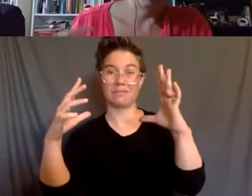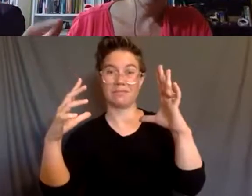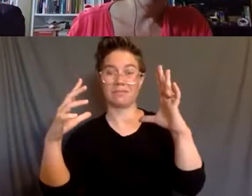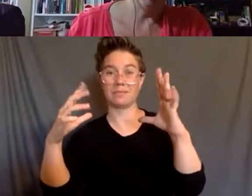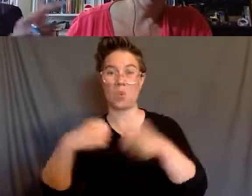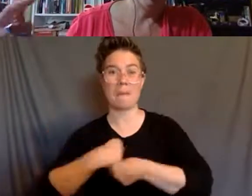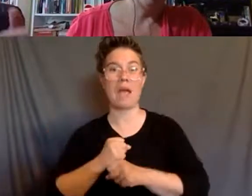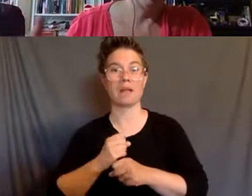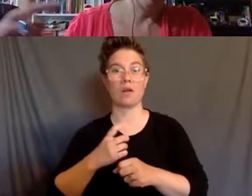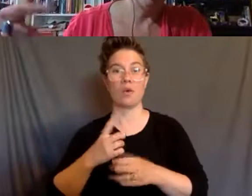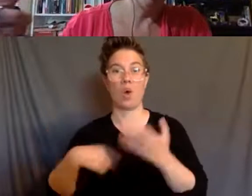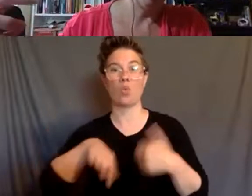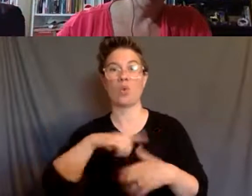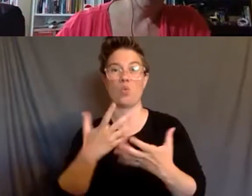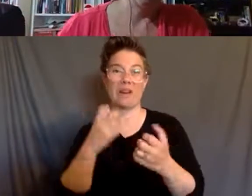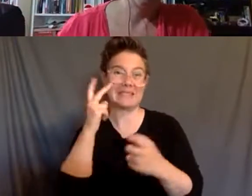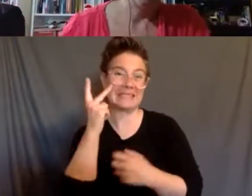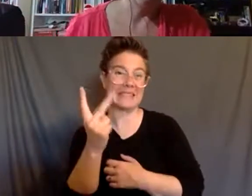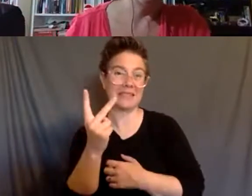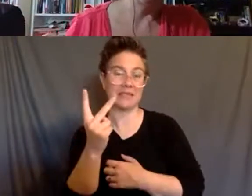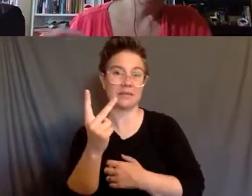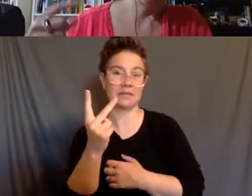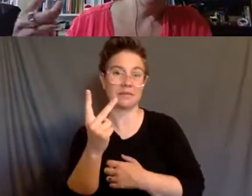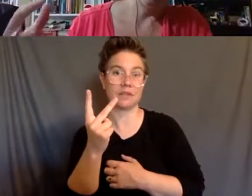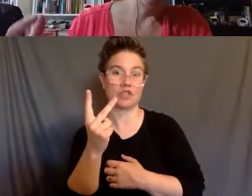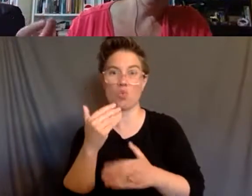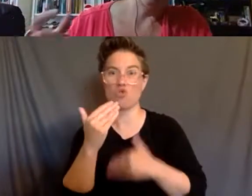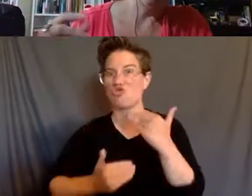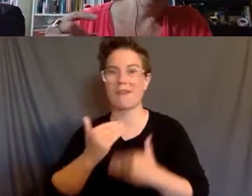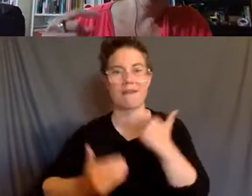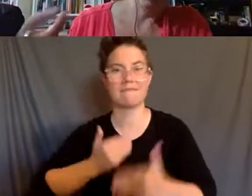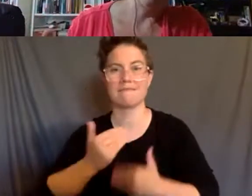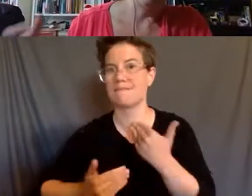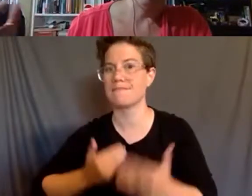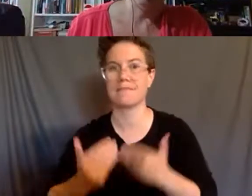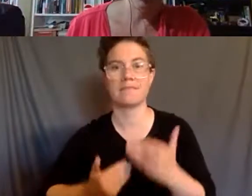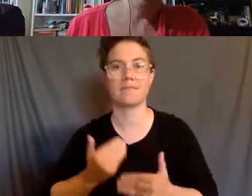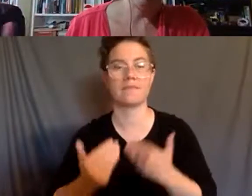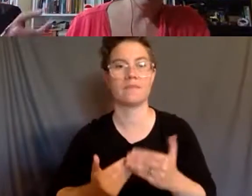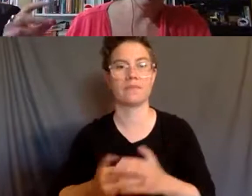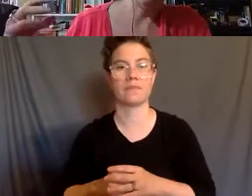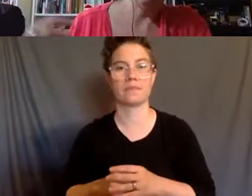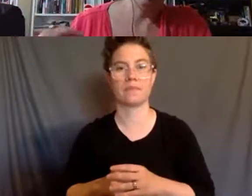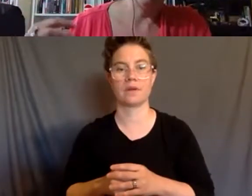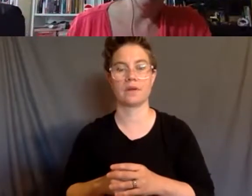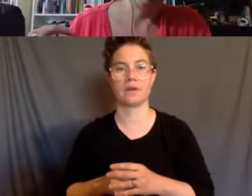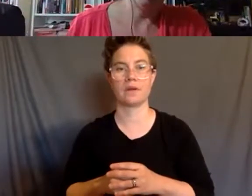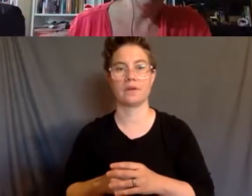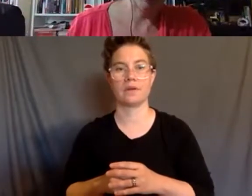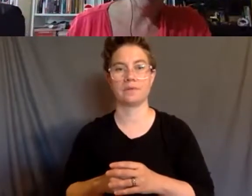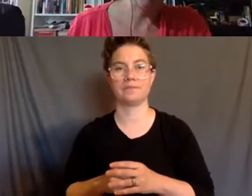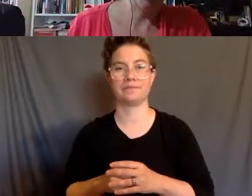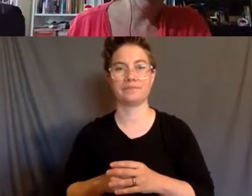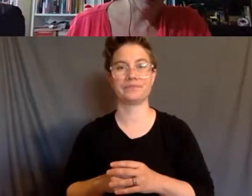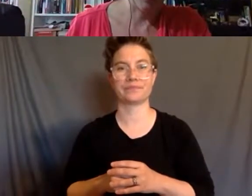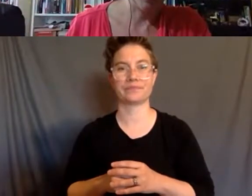while we're doing it, right? So in relation to the ends and the means, they need to be in, in